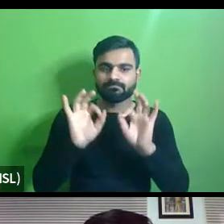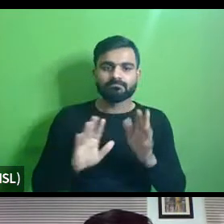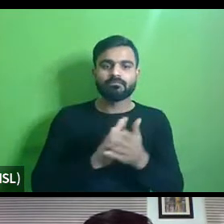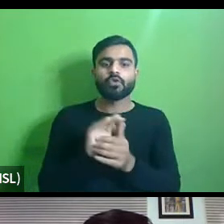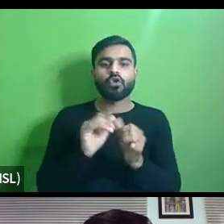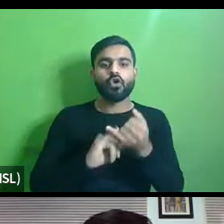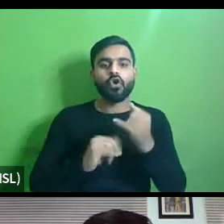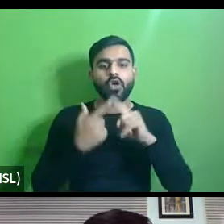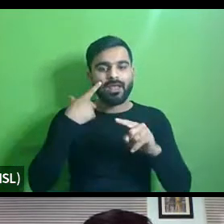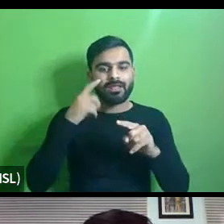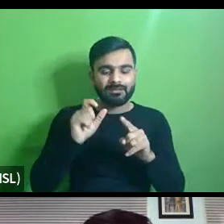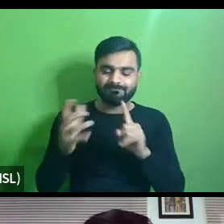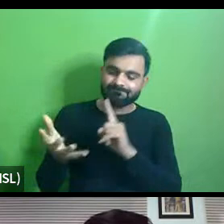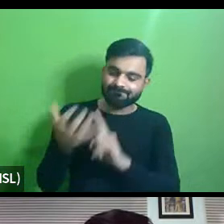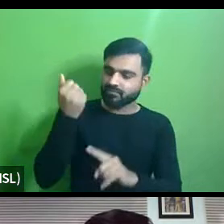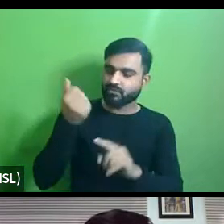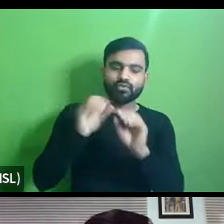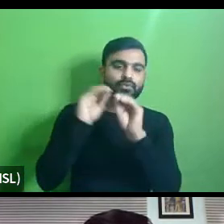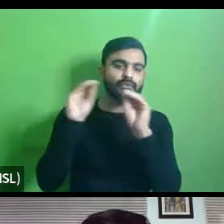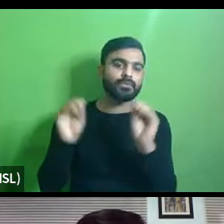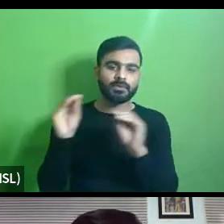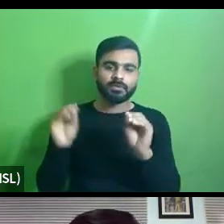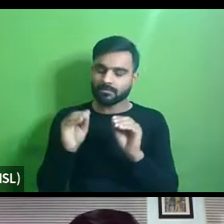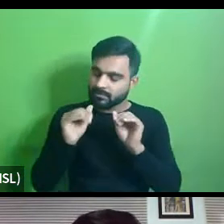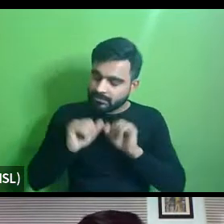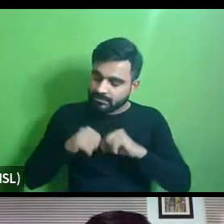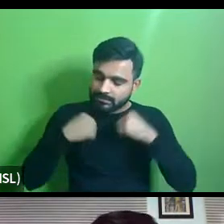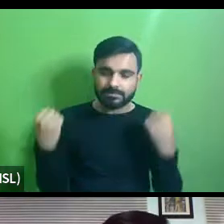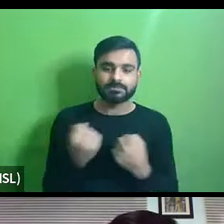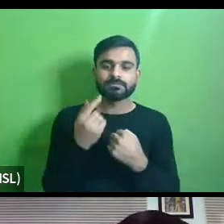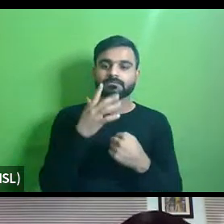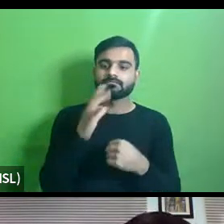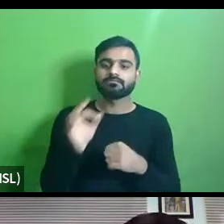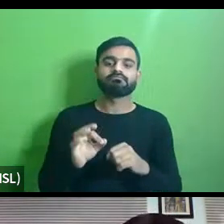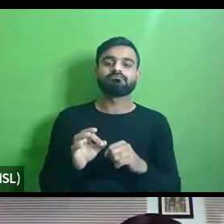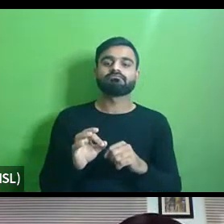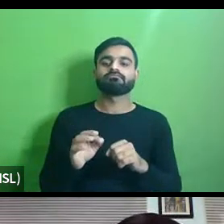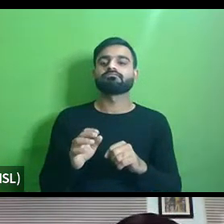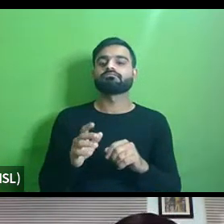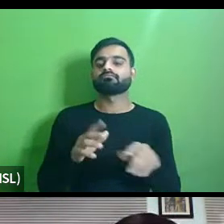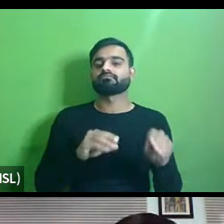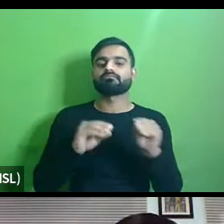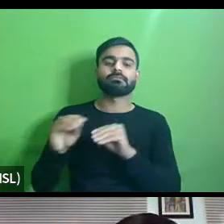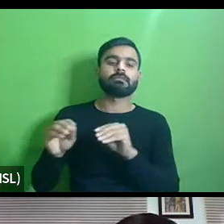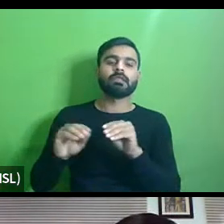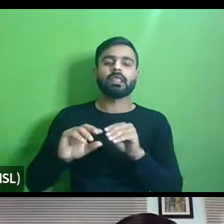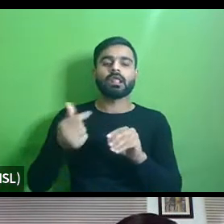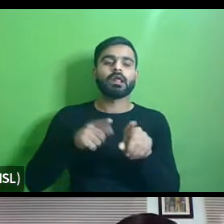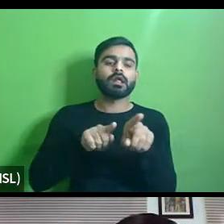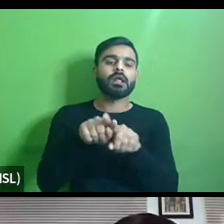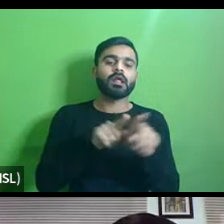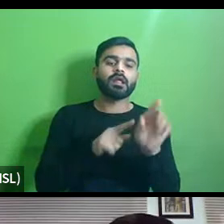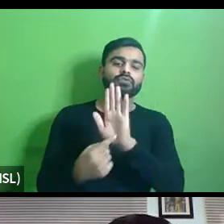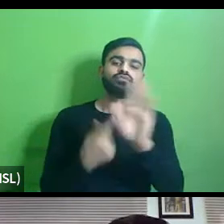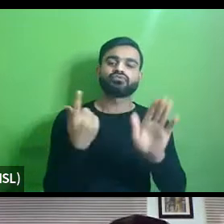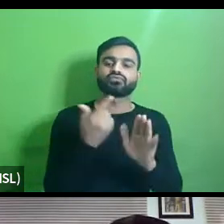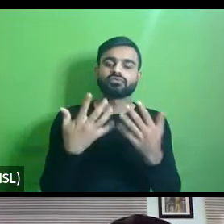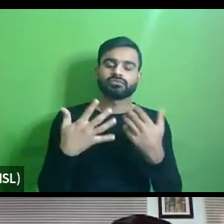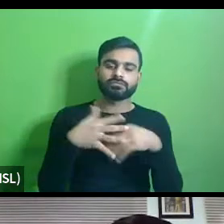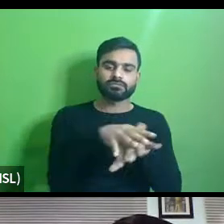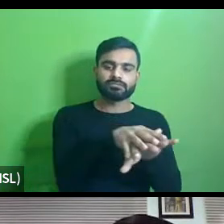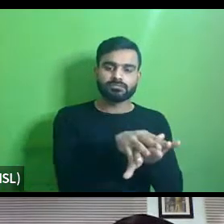of an approach is not there uh there are uh exclusive uh examples of uh you know inclusive